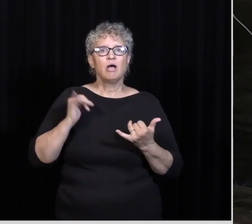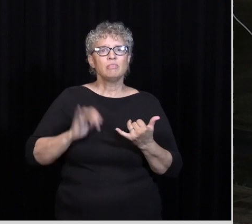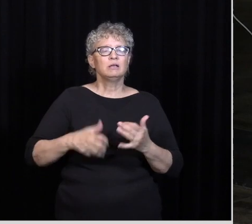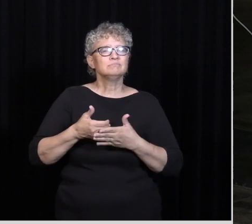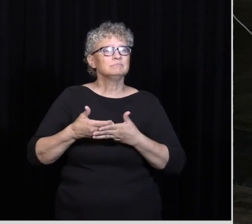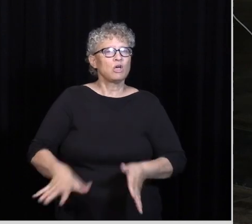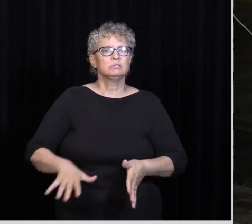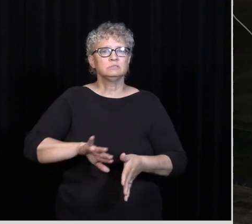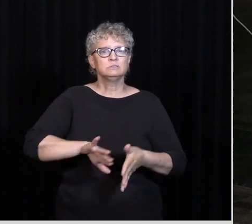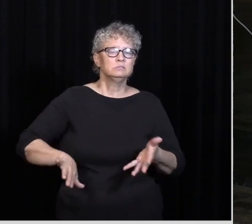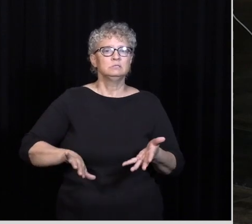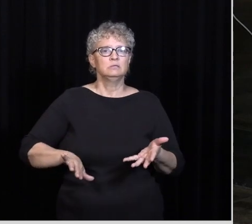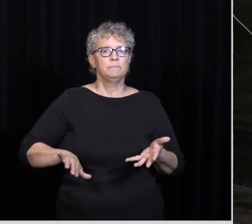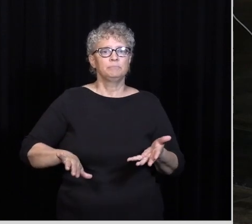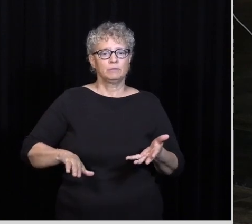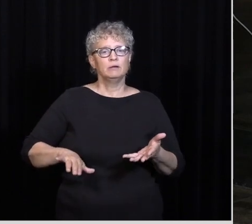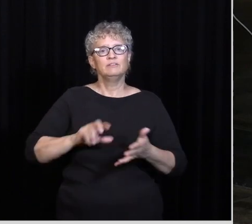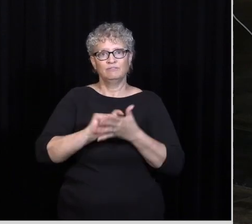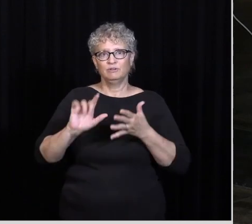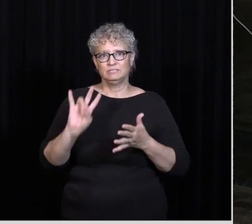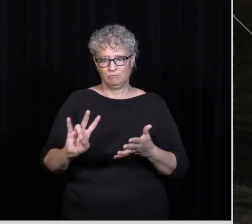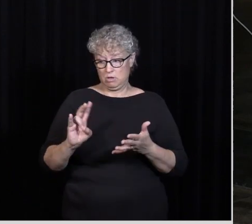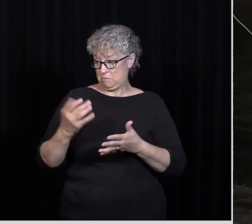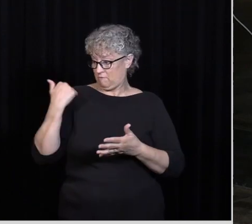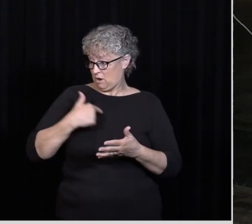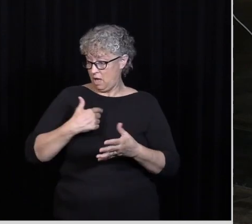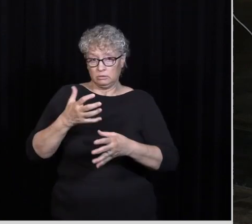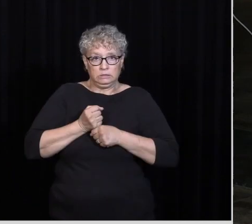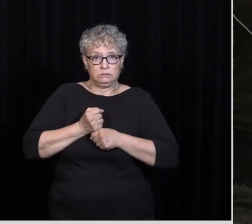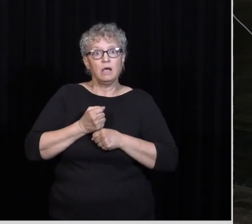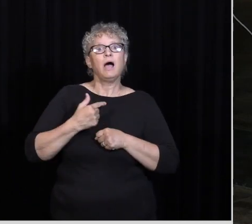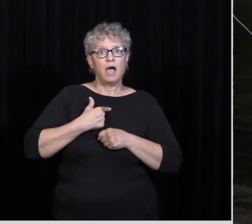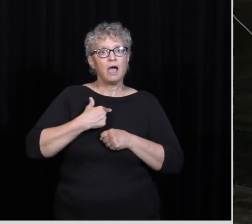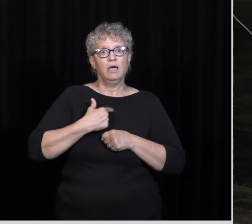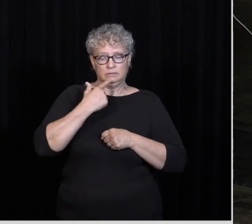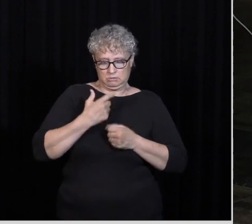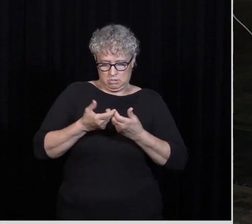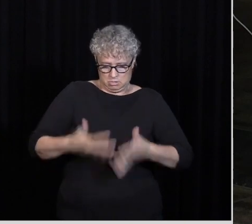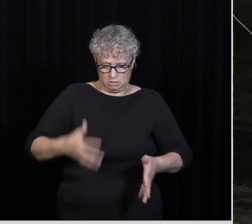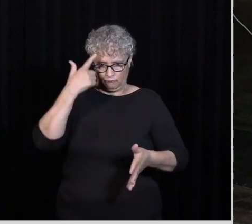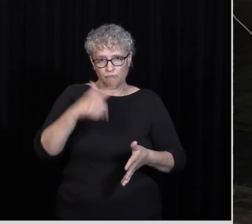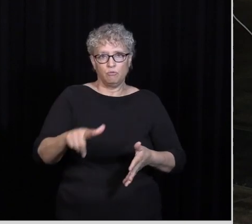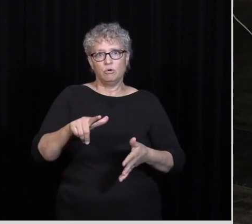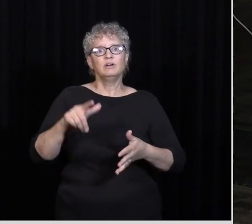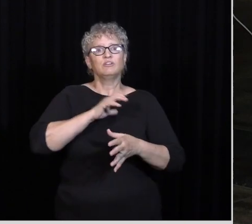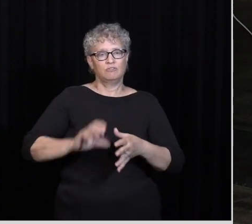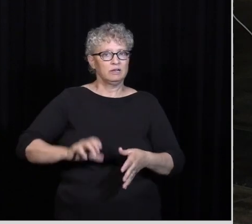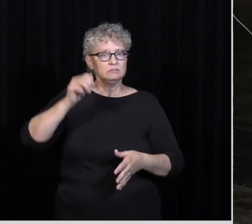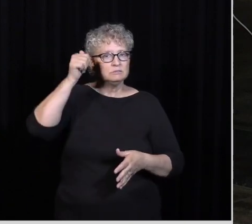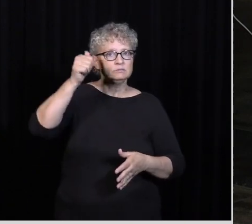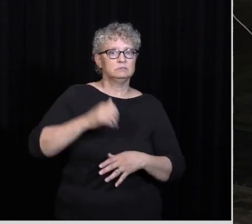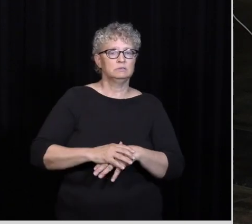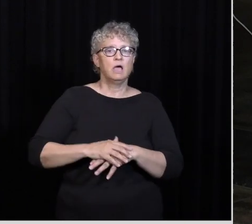Ooh Verse 7 But whatever gain I had I counted As loss For the sake of Christ What is more I consider